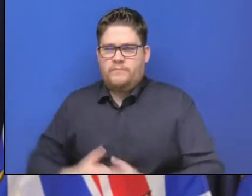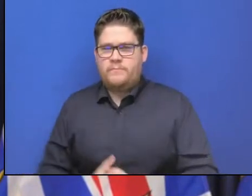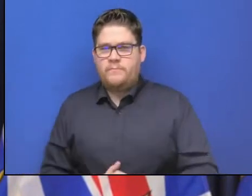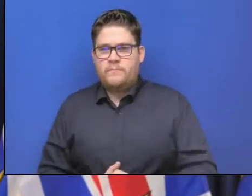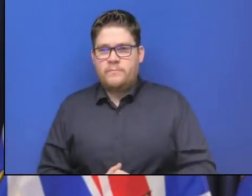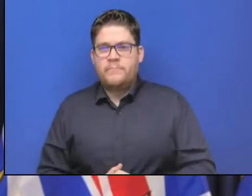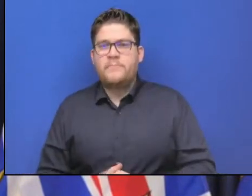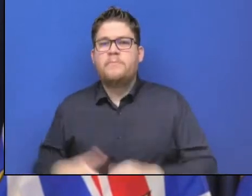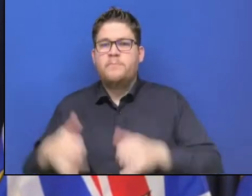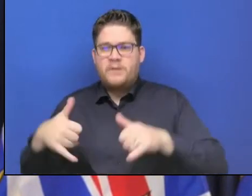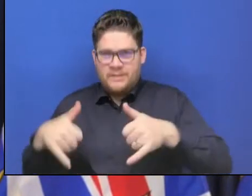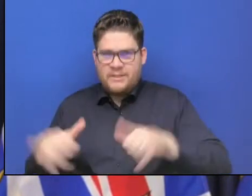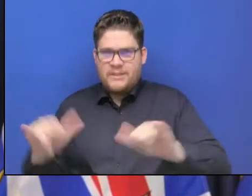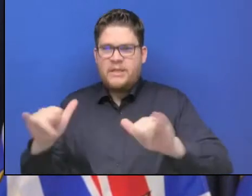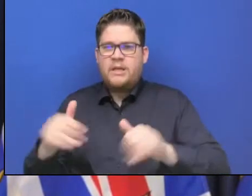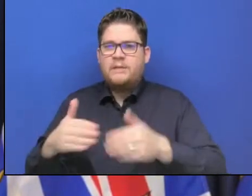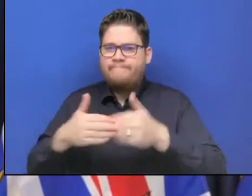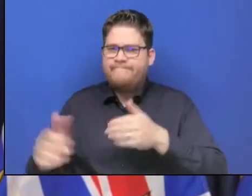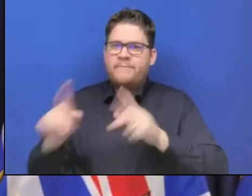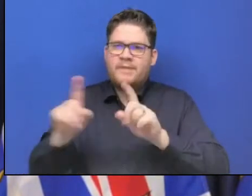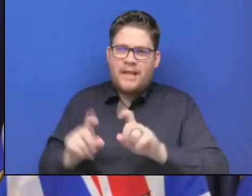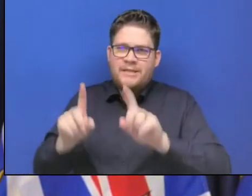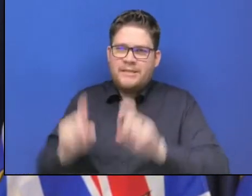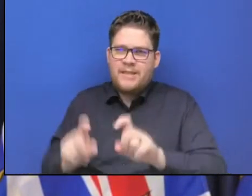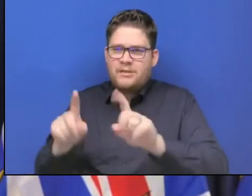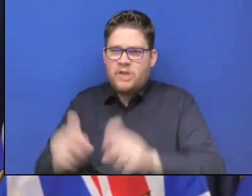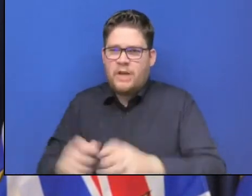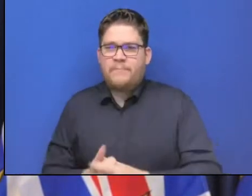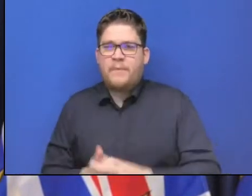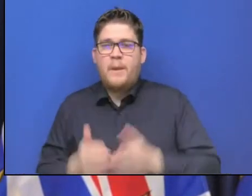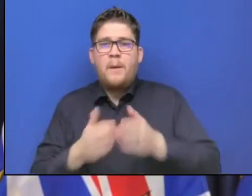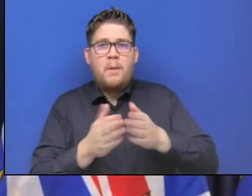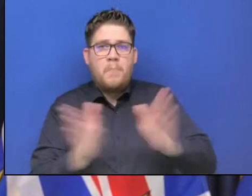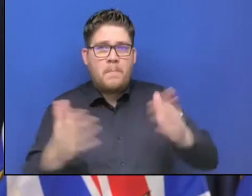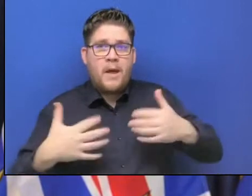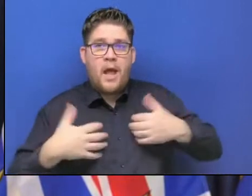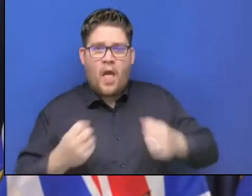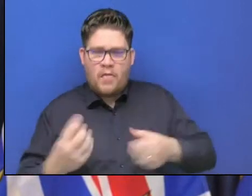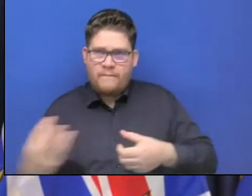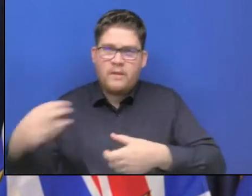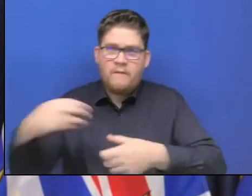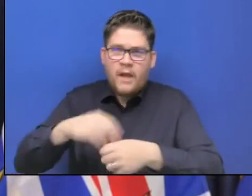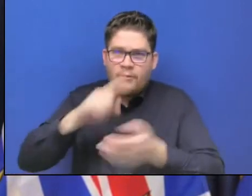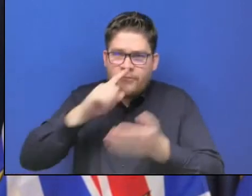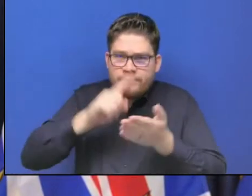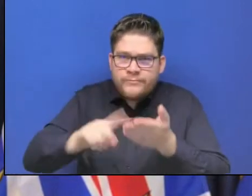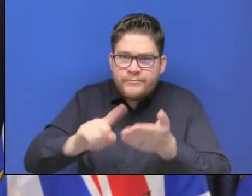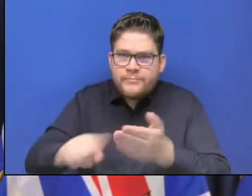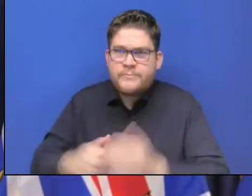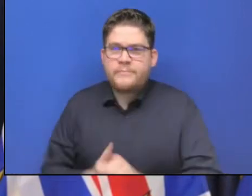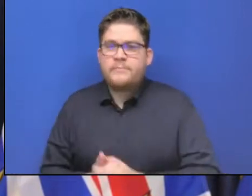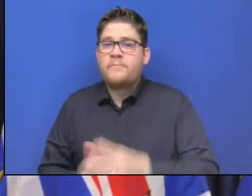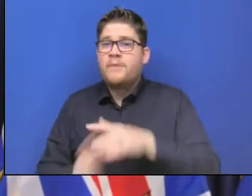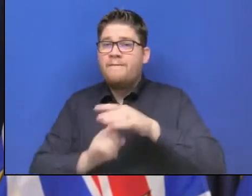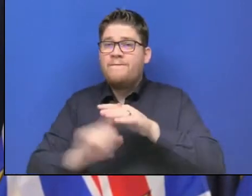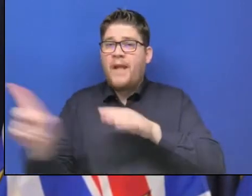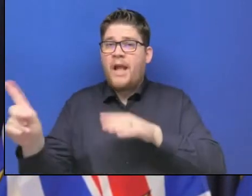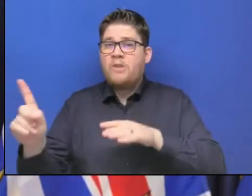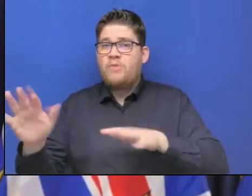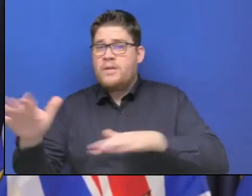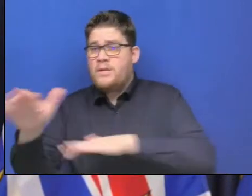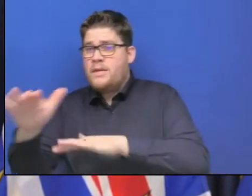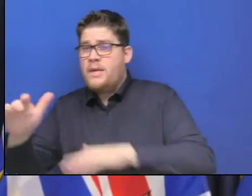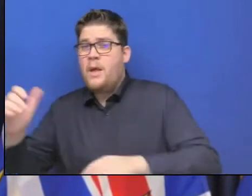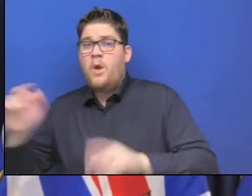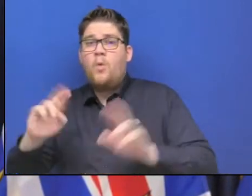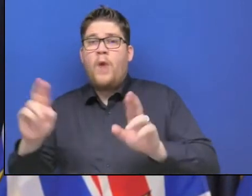tested. Public health is involved in that regard to ensure that when an evacuation order is lifted, that people are able to